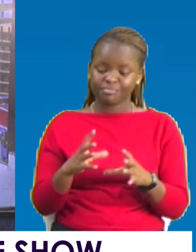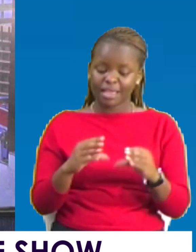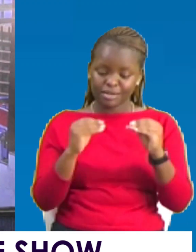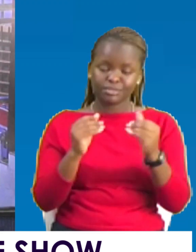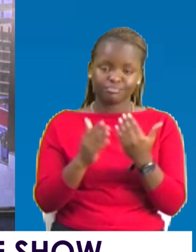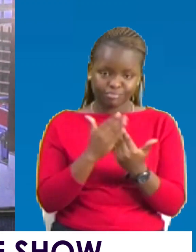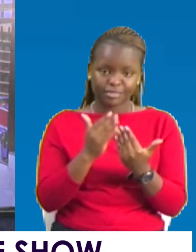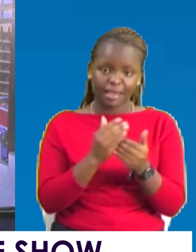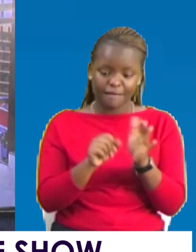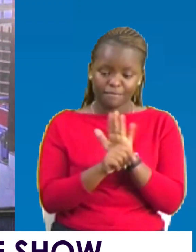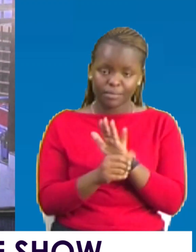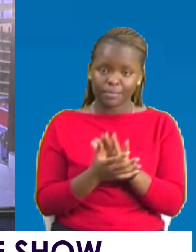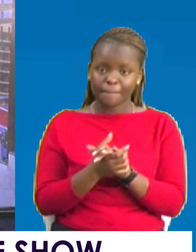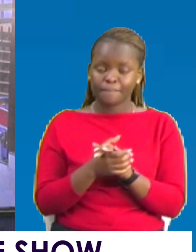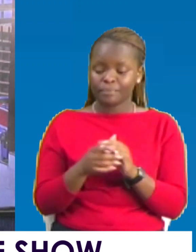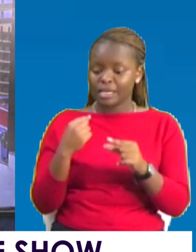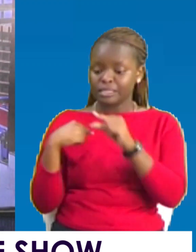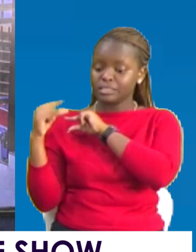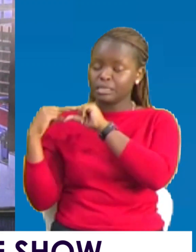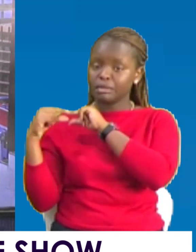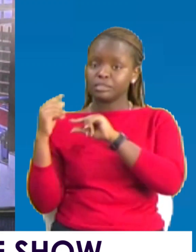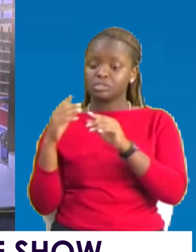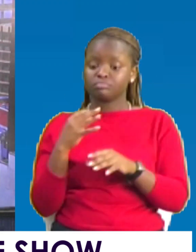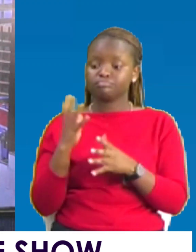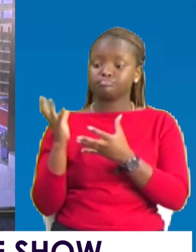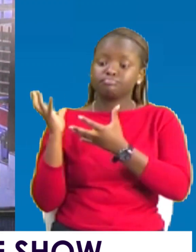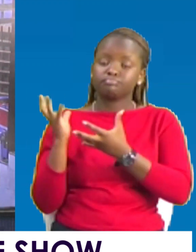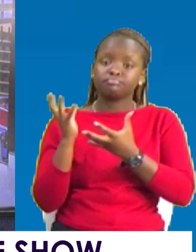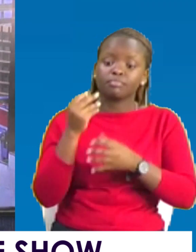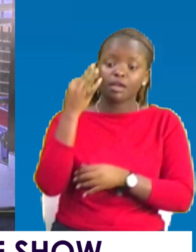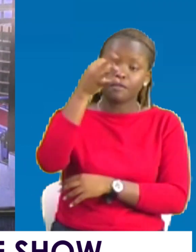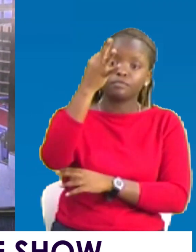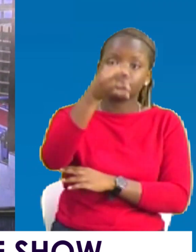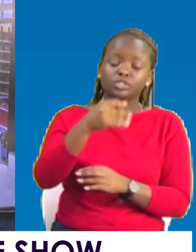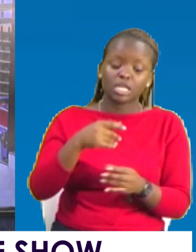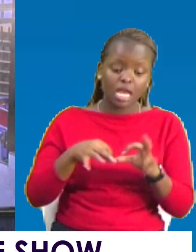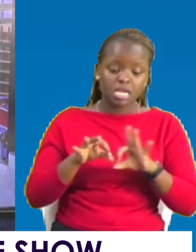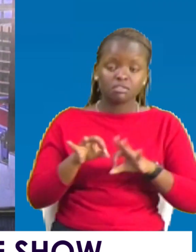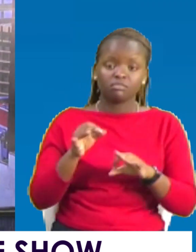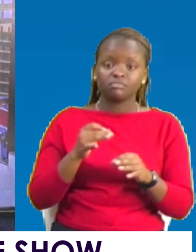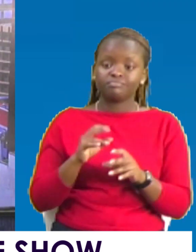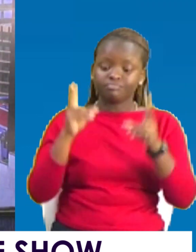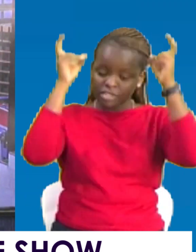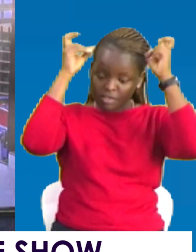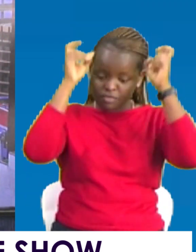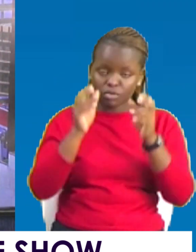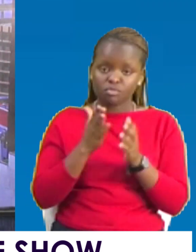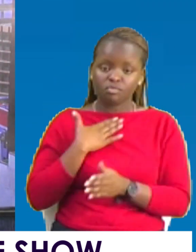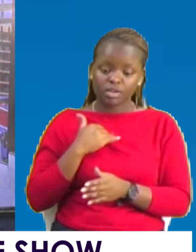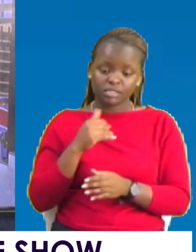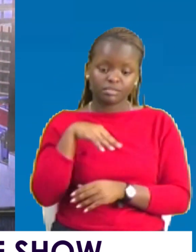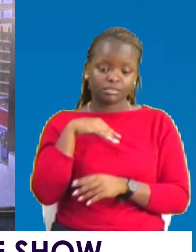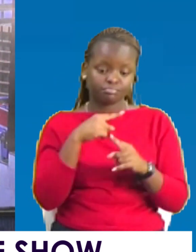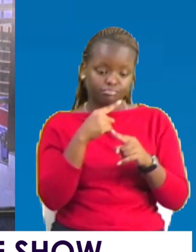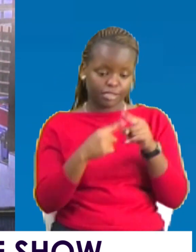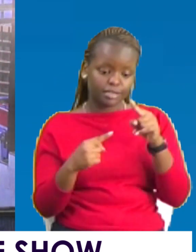they are a generation that is carrying destiny. If the devil wanted to kill the whole of the children in